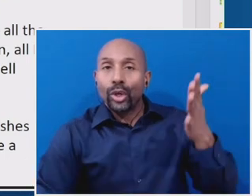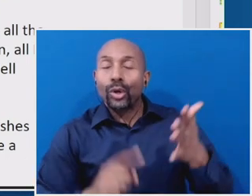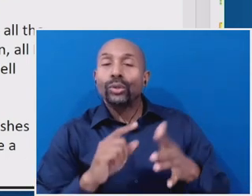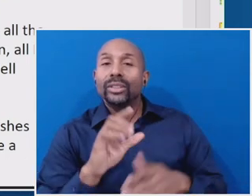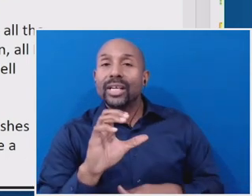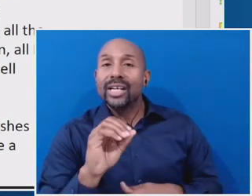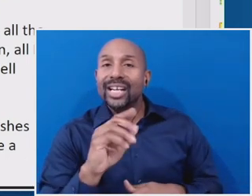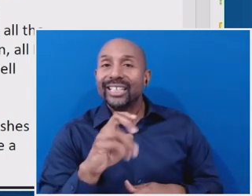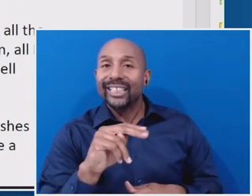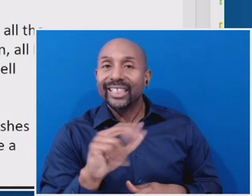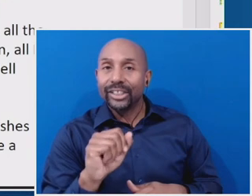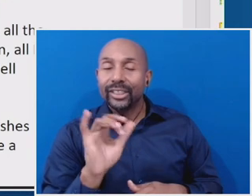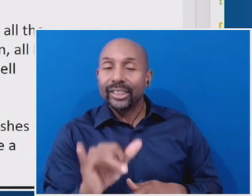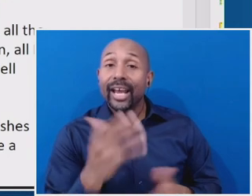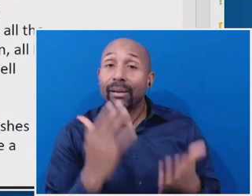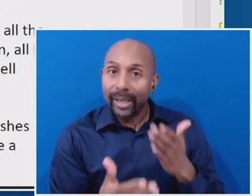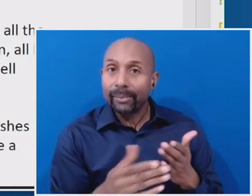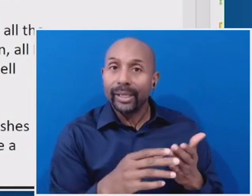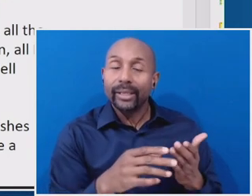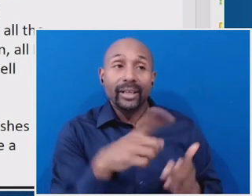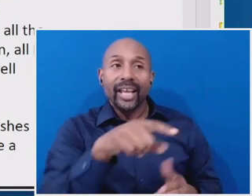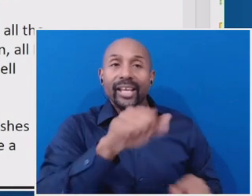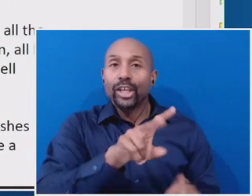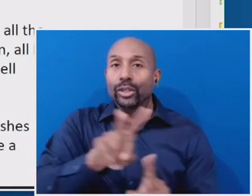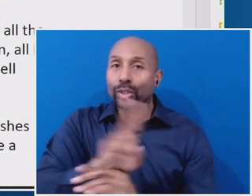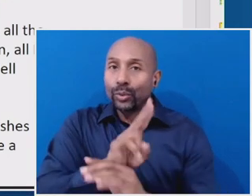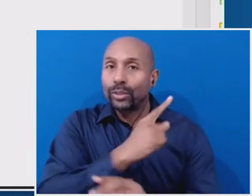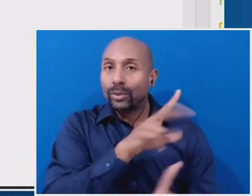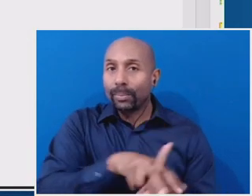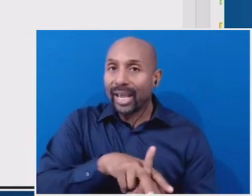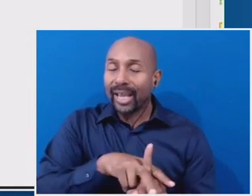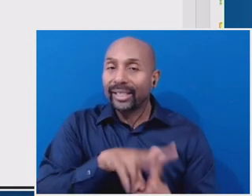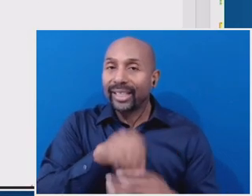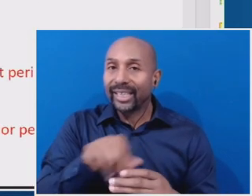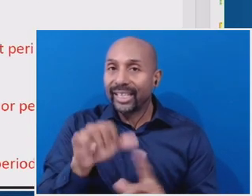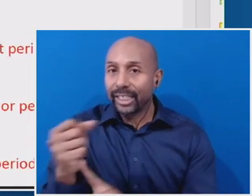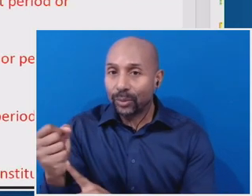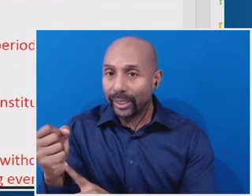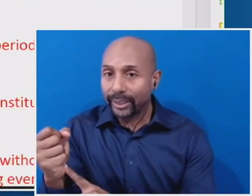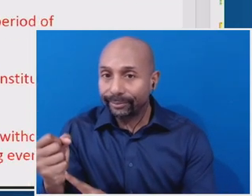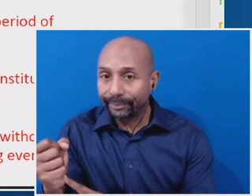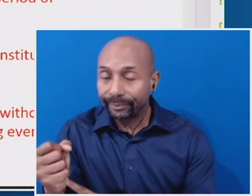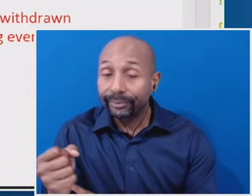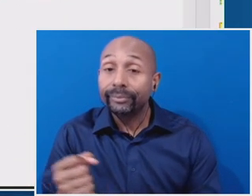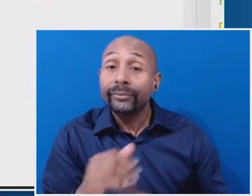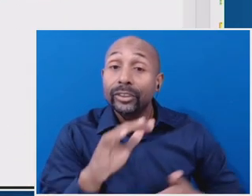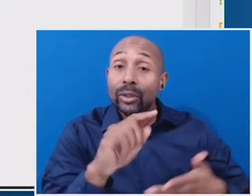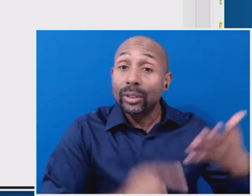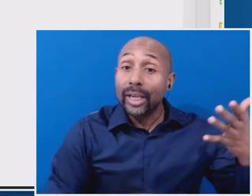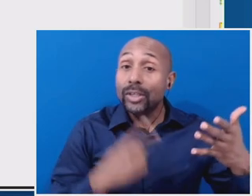may apply. So, Vanessa, if you could scroll down to the, the right text here.